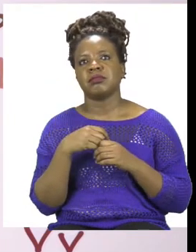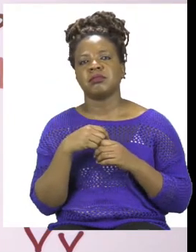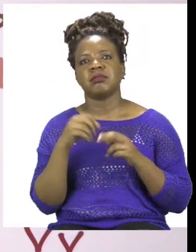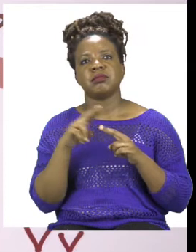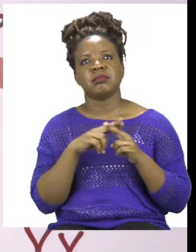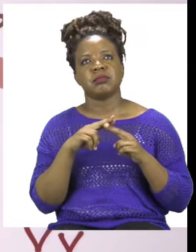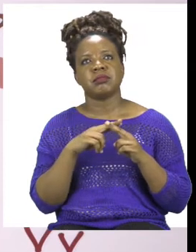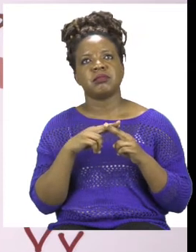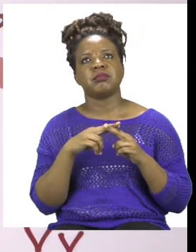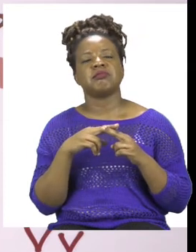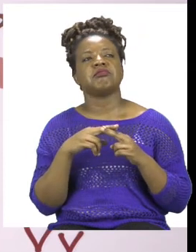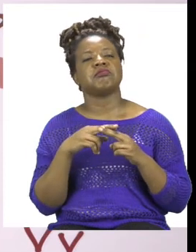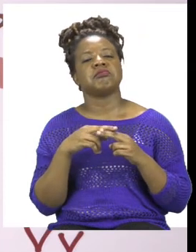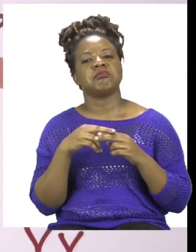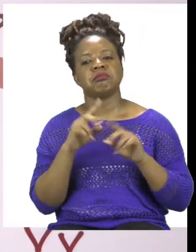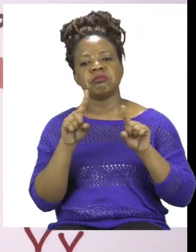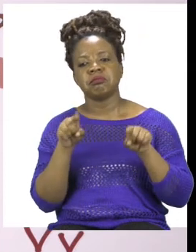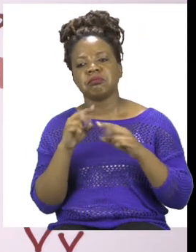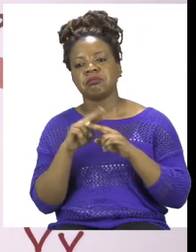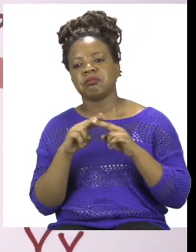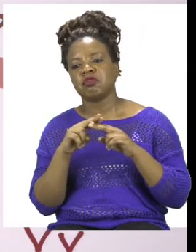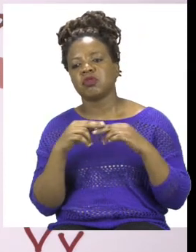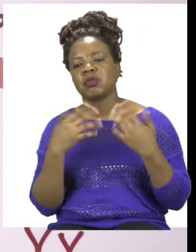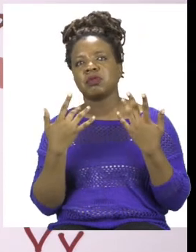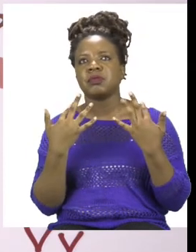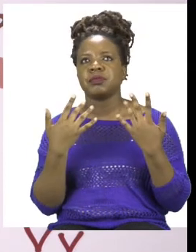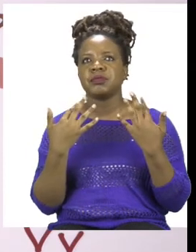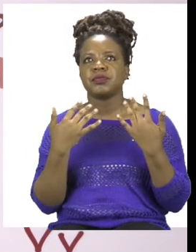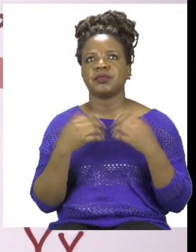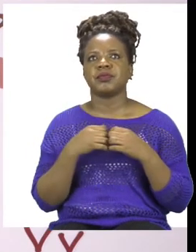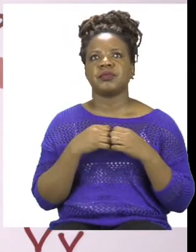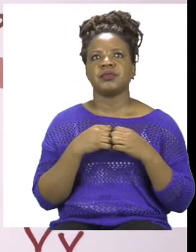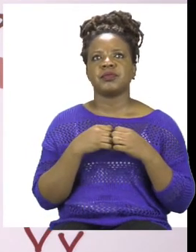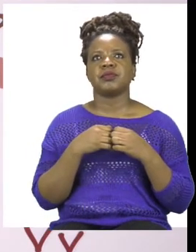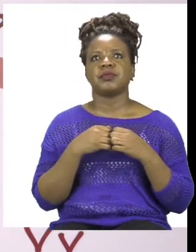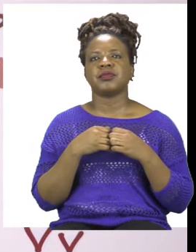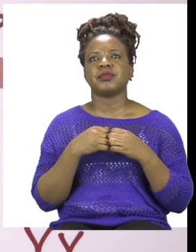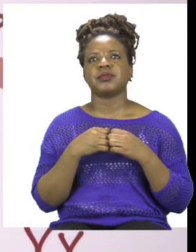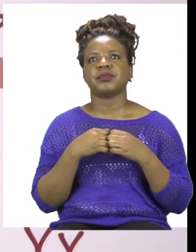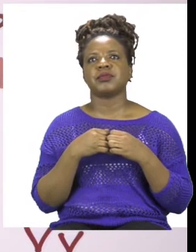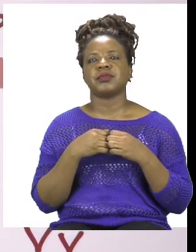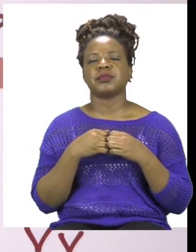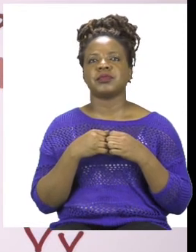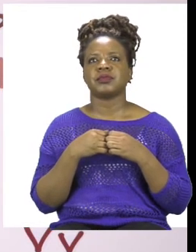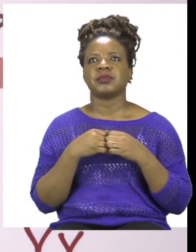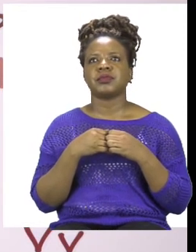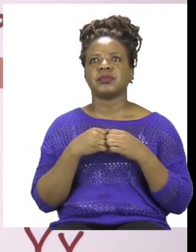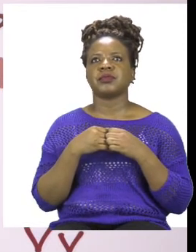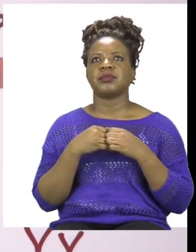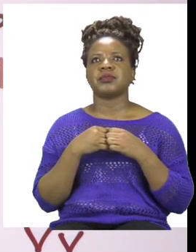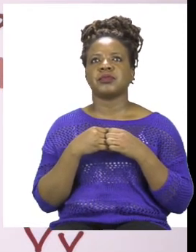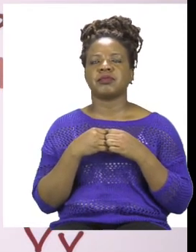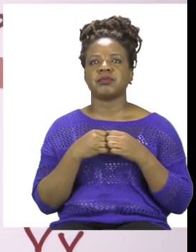you can use your fingers, anything you feel comfortable with. We are going to use our fingers today. So we are starting from